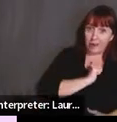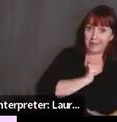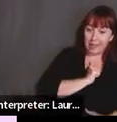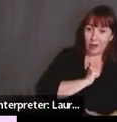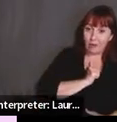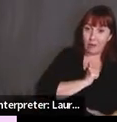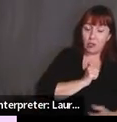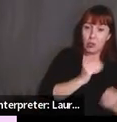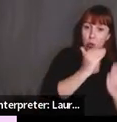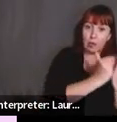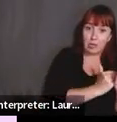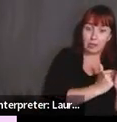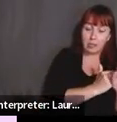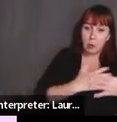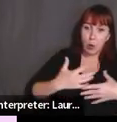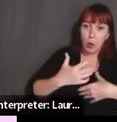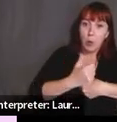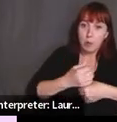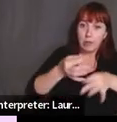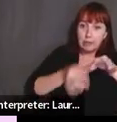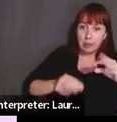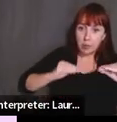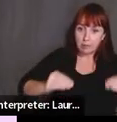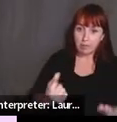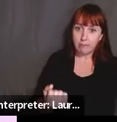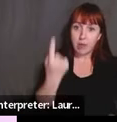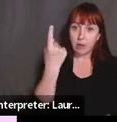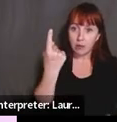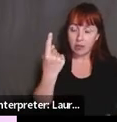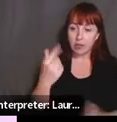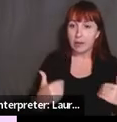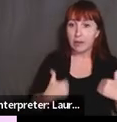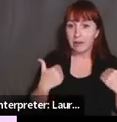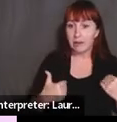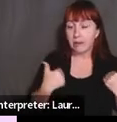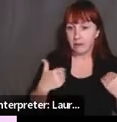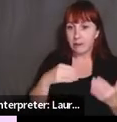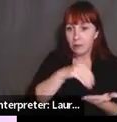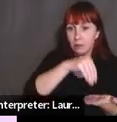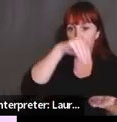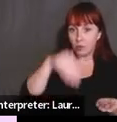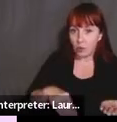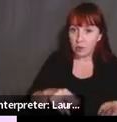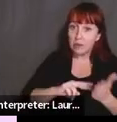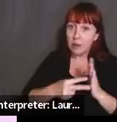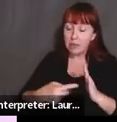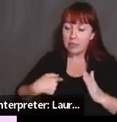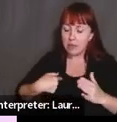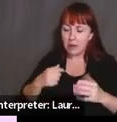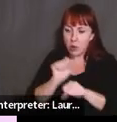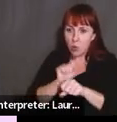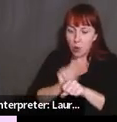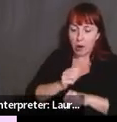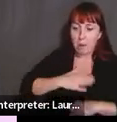simplify lessons to make it available for younger learners. So that means working and deconstructing our own